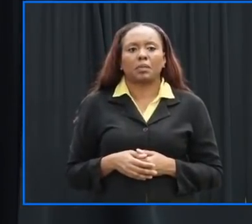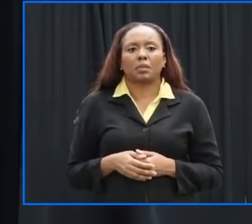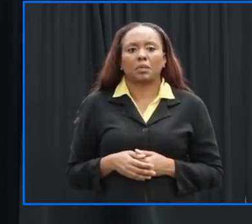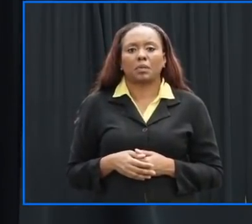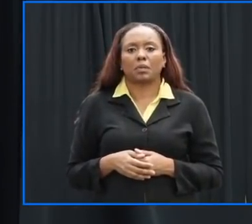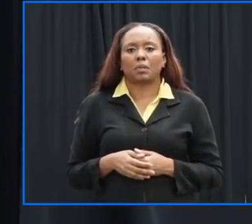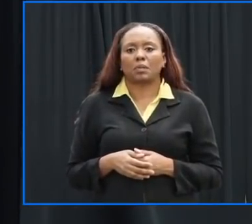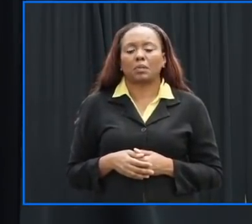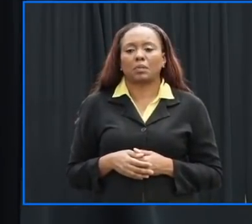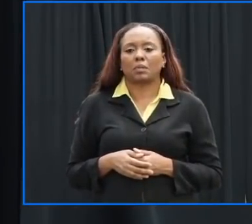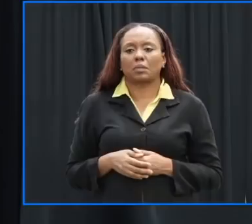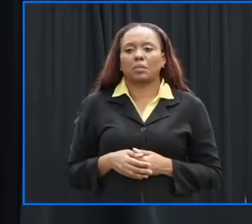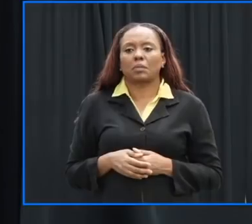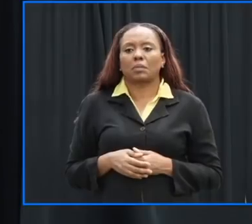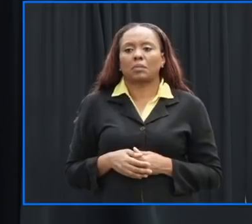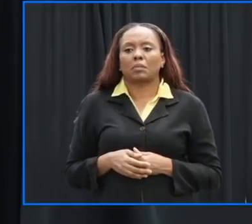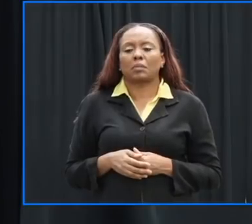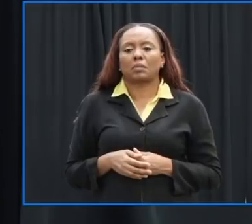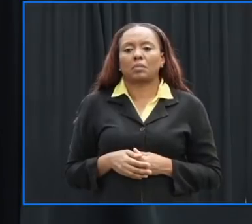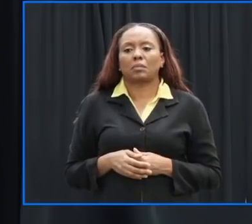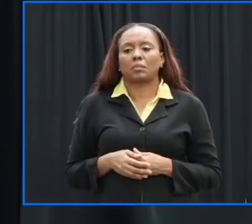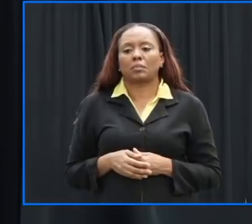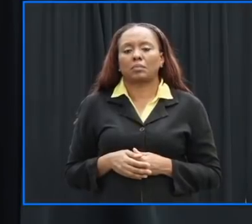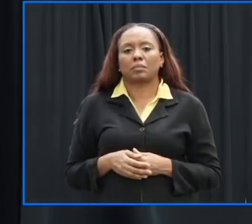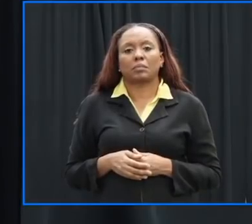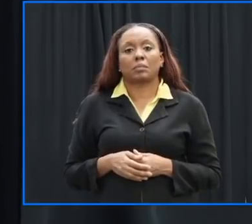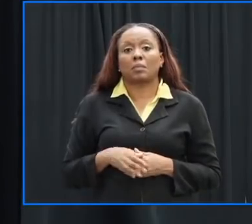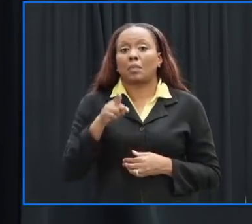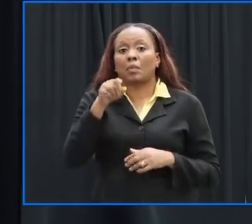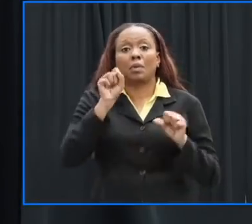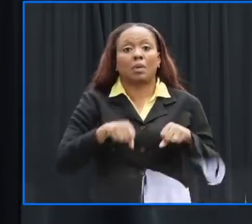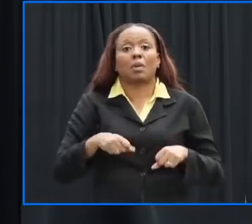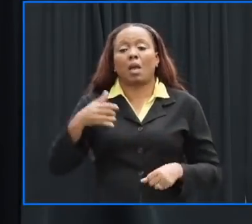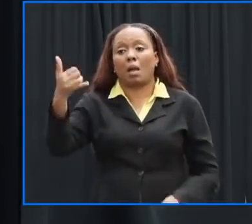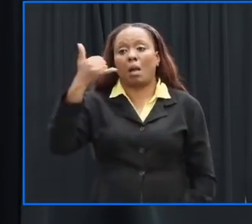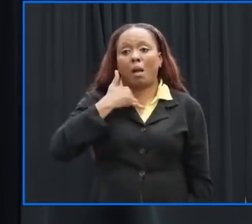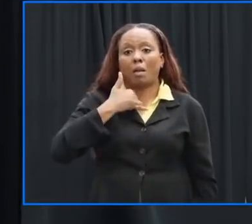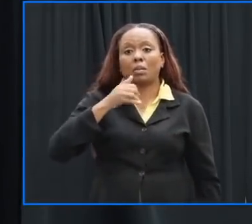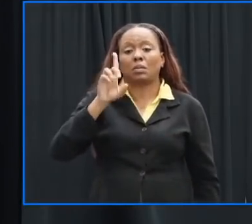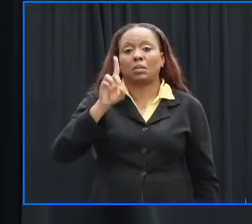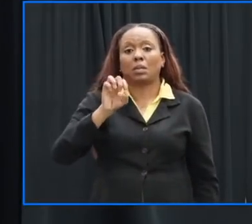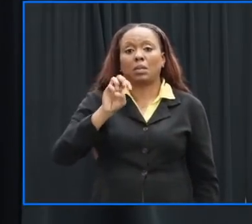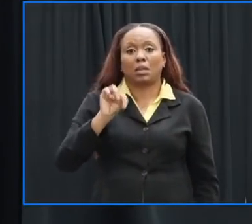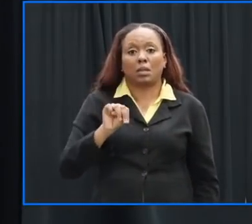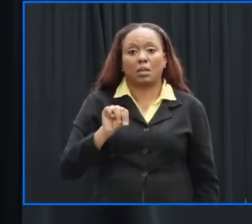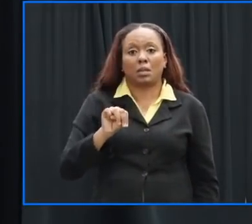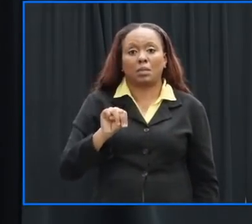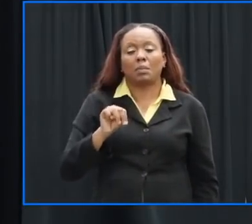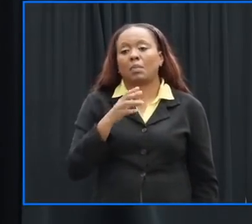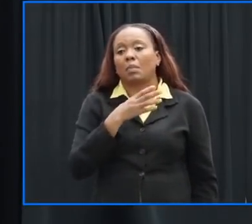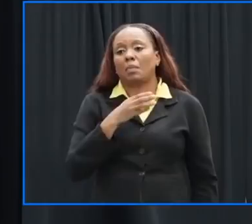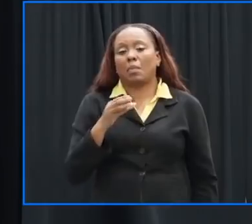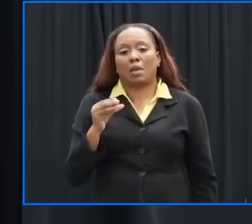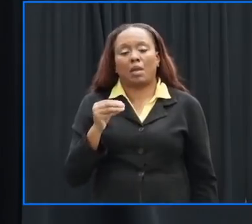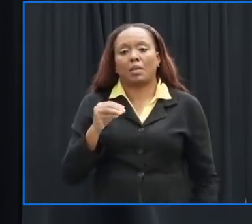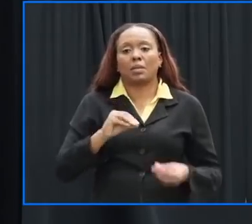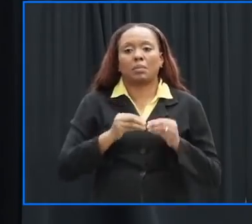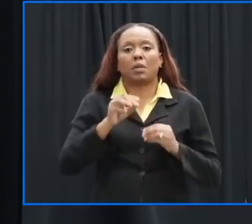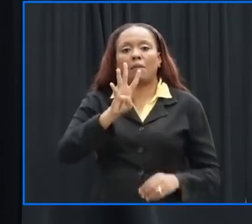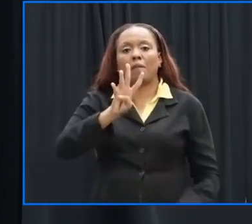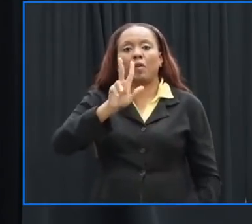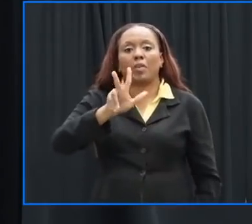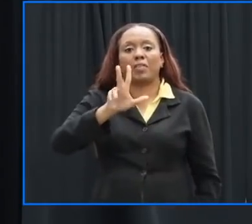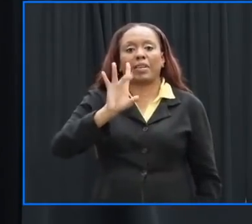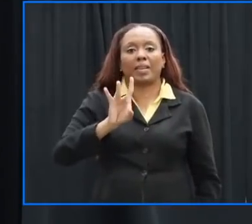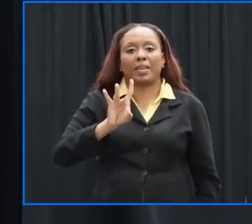you are free to call the department of emergency management and the national eoc the numbers are